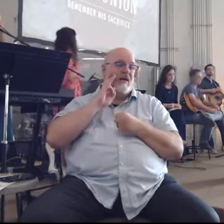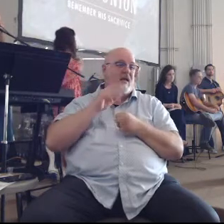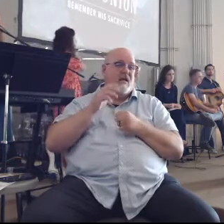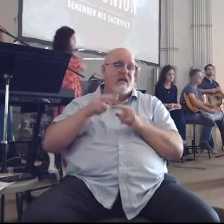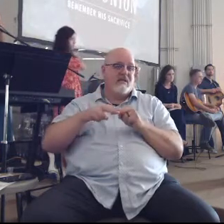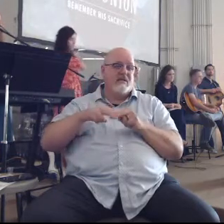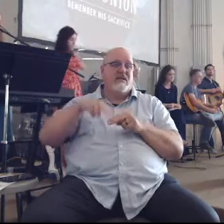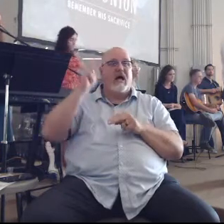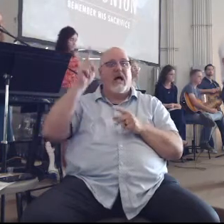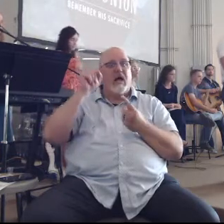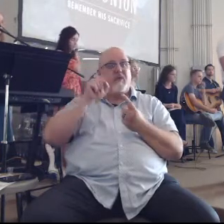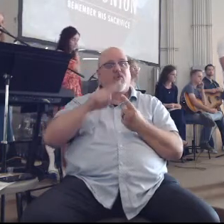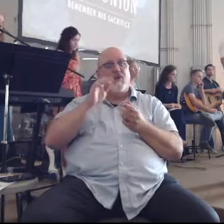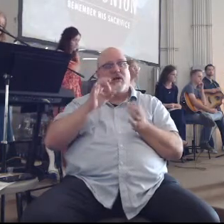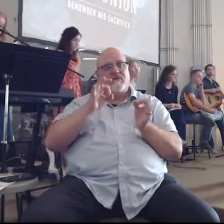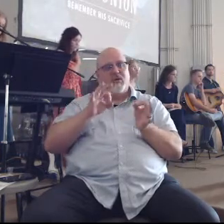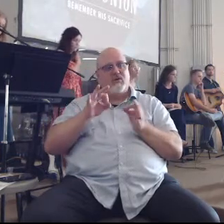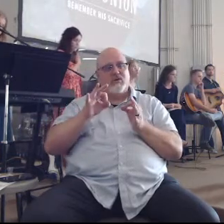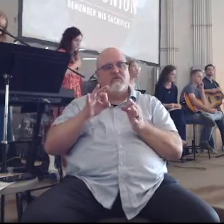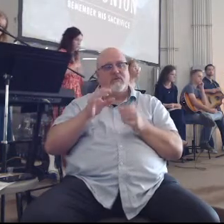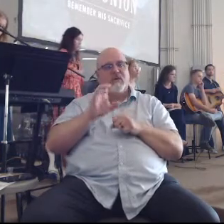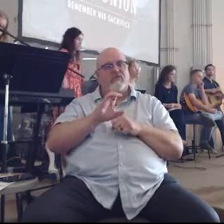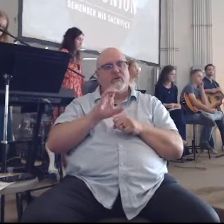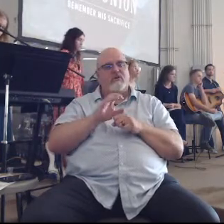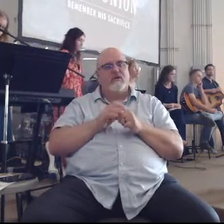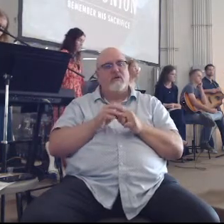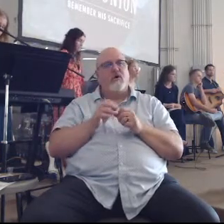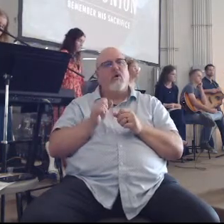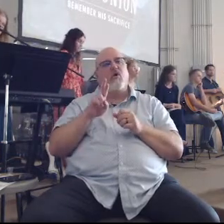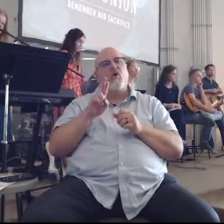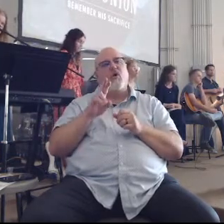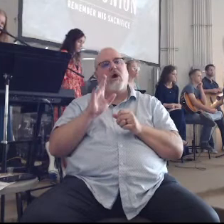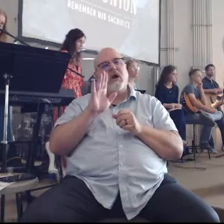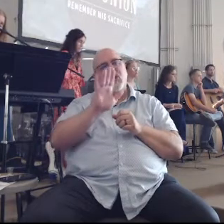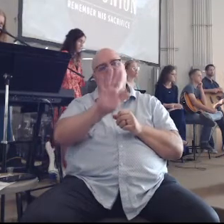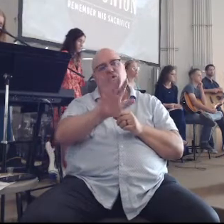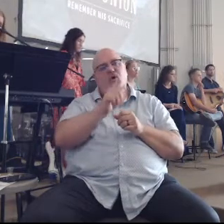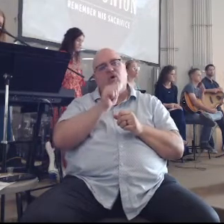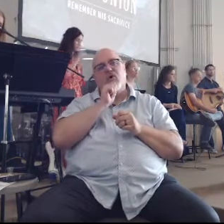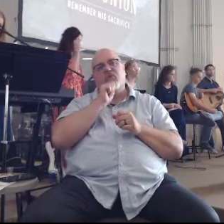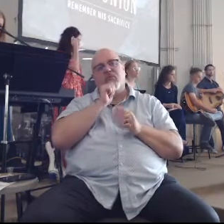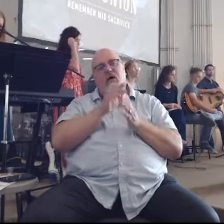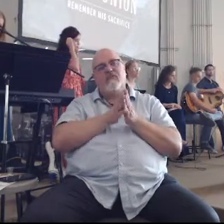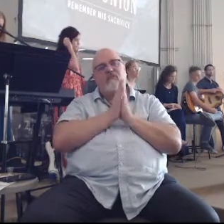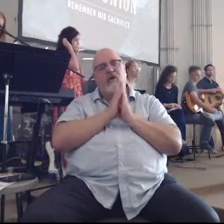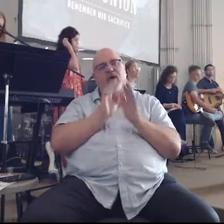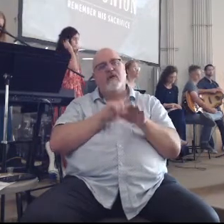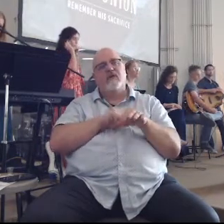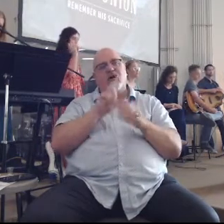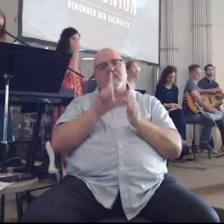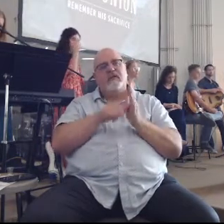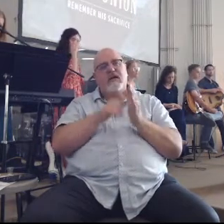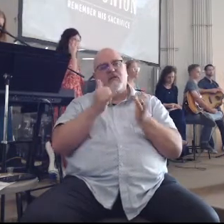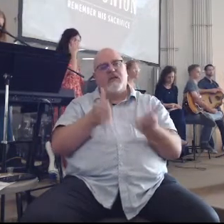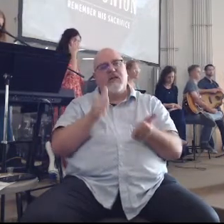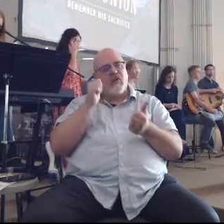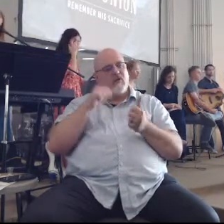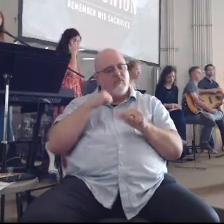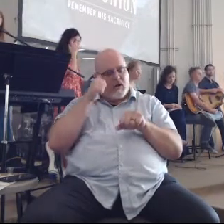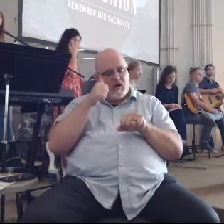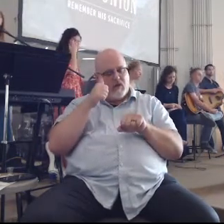point of our service honestly or it is your private prayer time later today tomorrow whenever